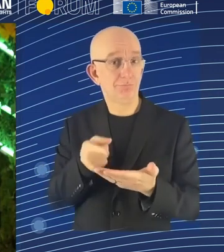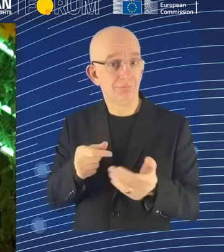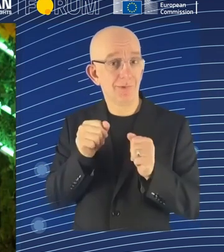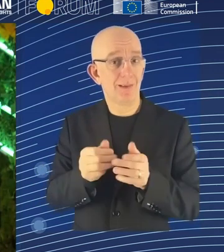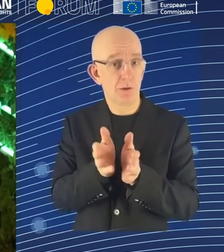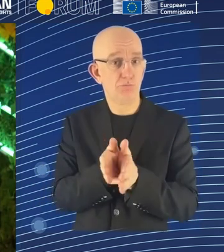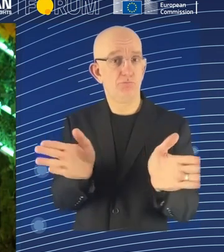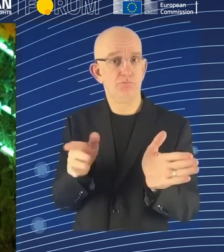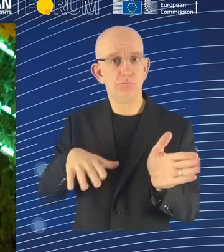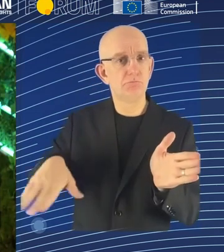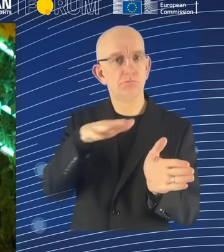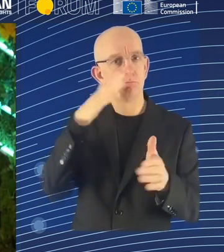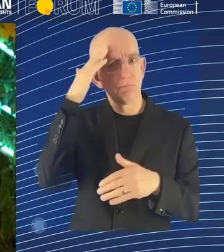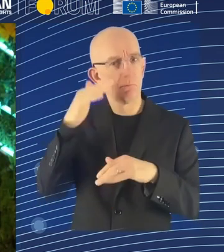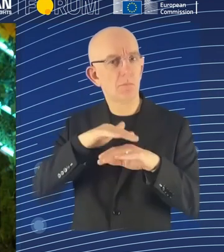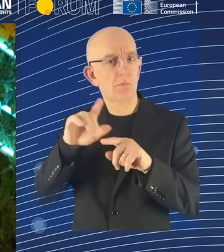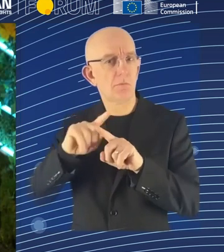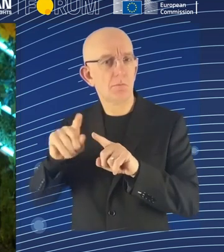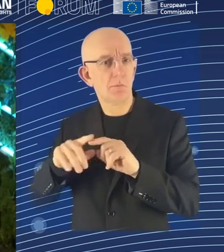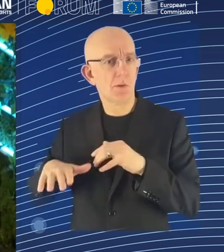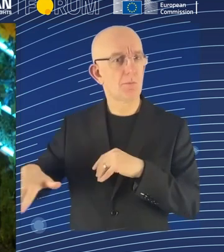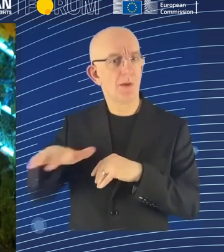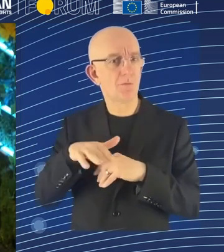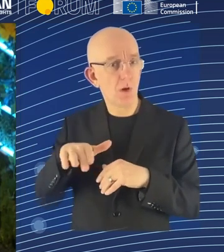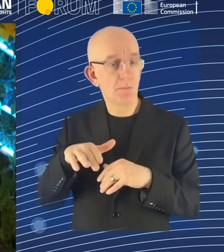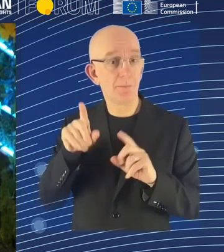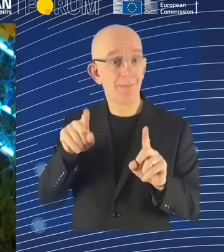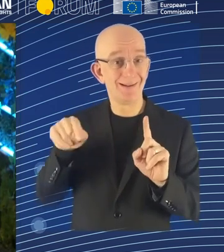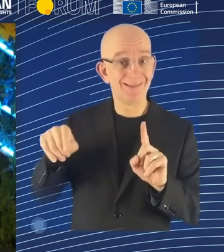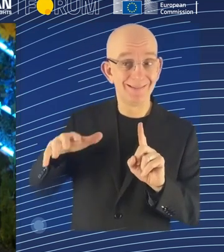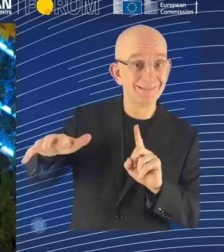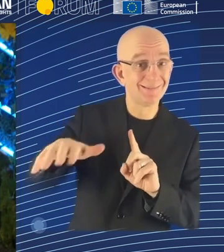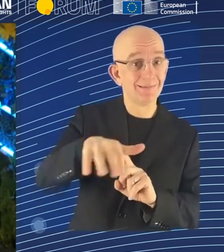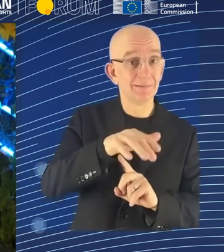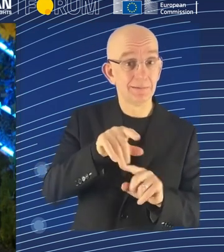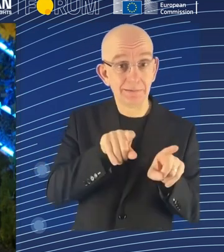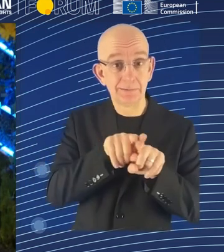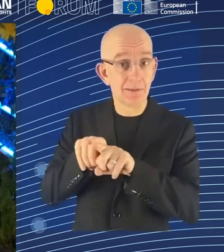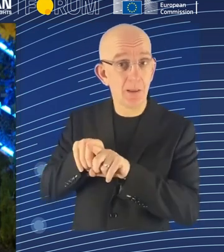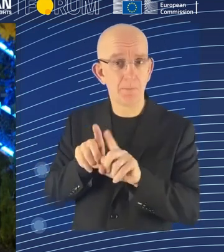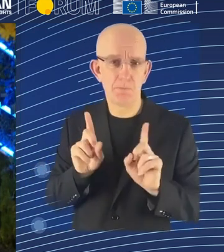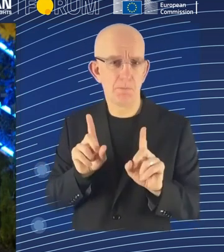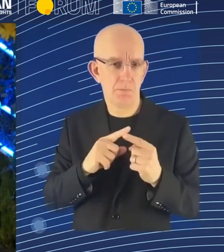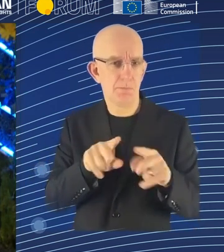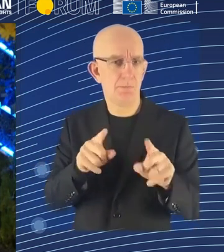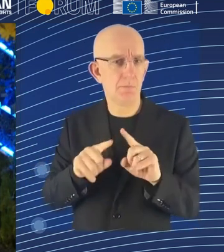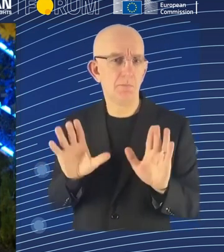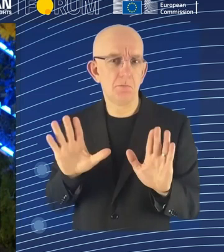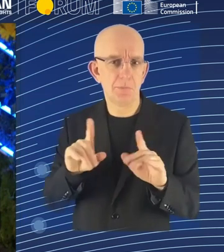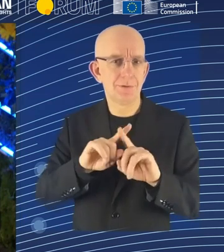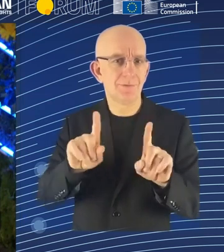what are the kind of differences that would beg for, you know, for, you know, for this not-automatic